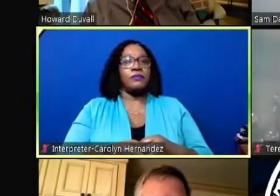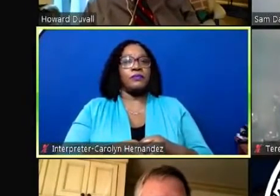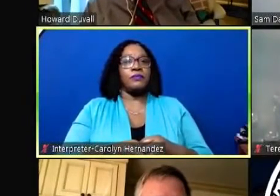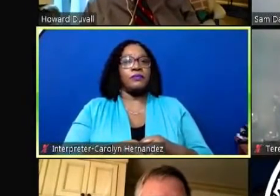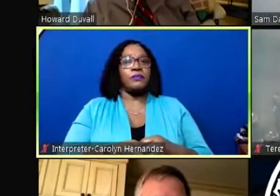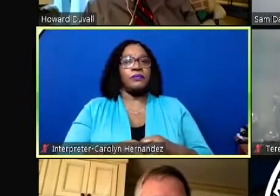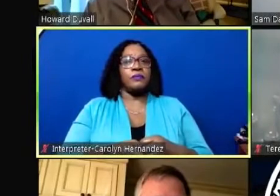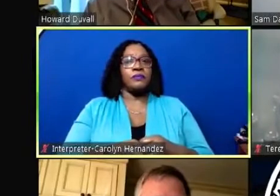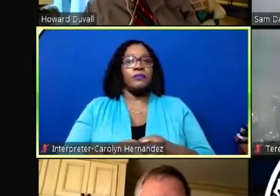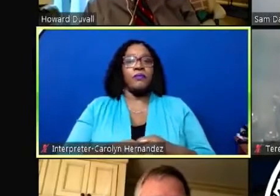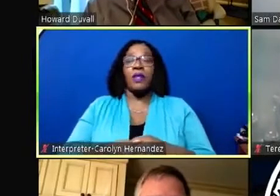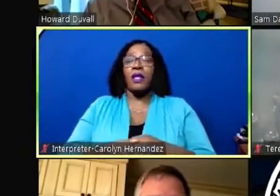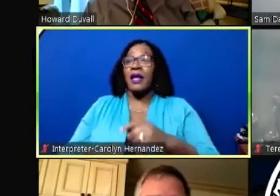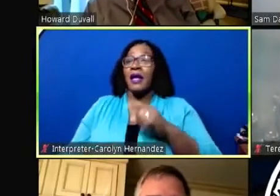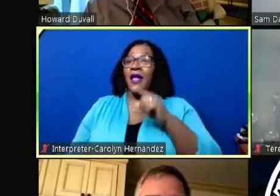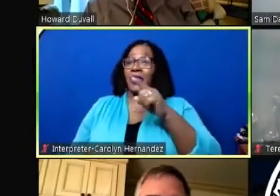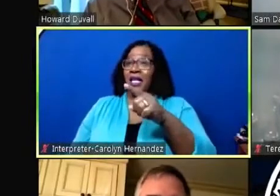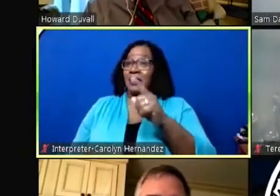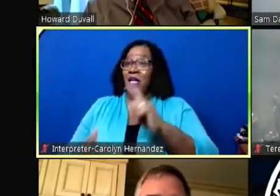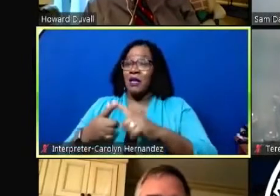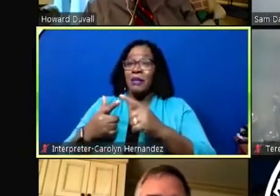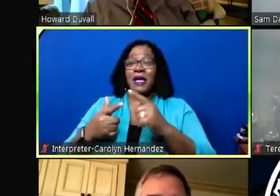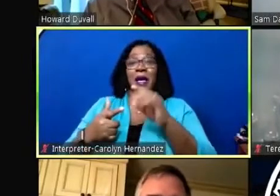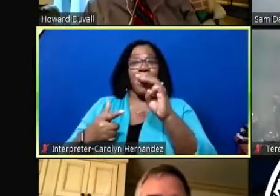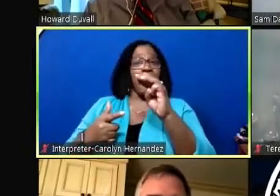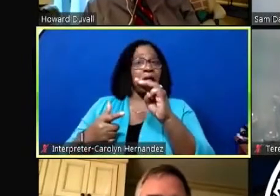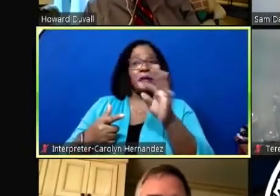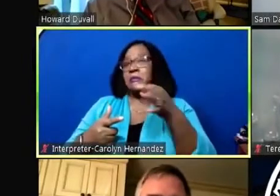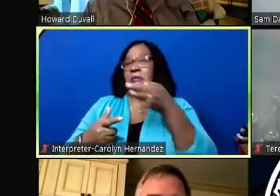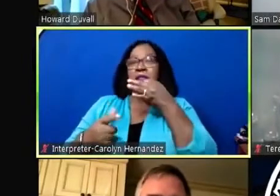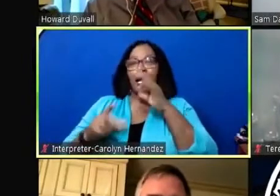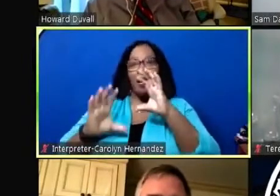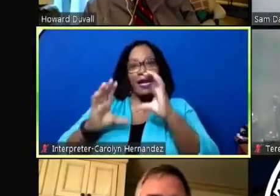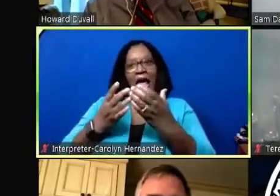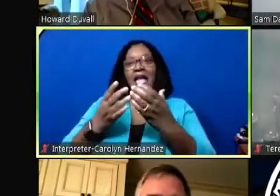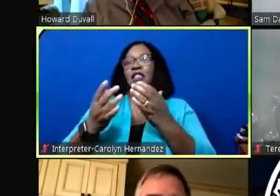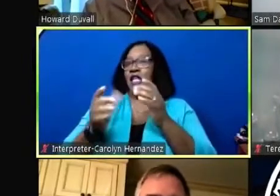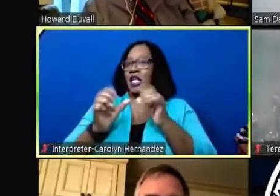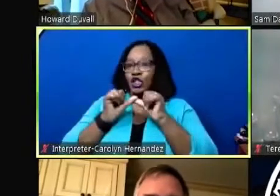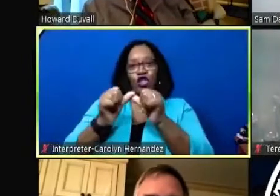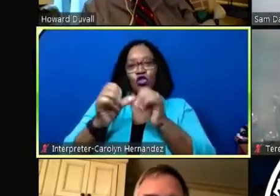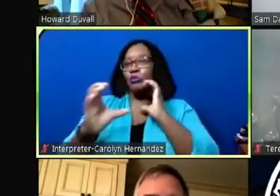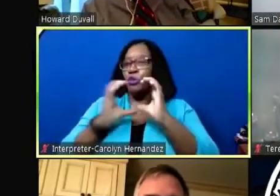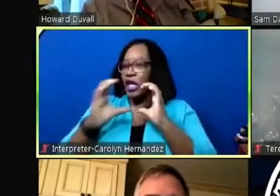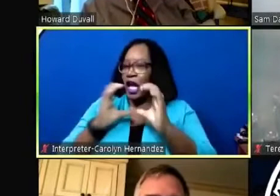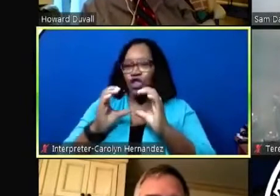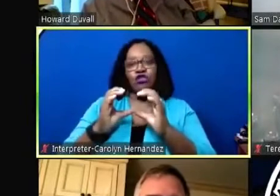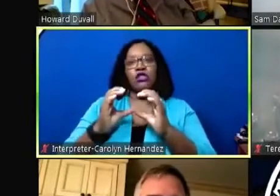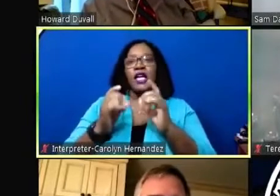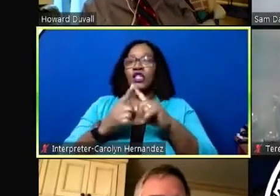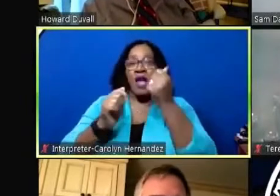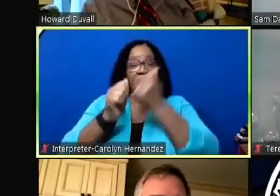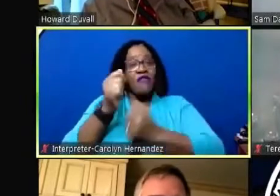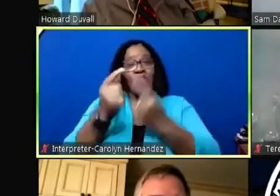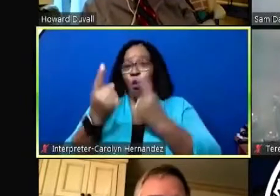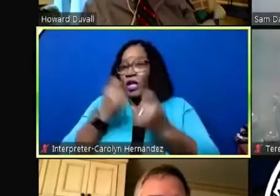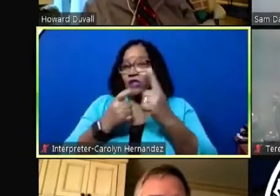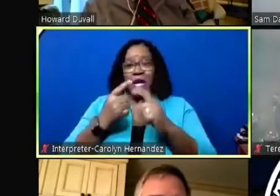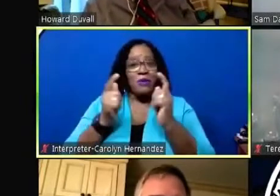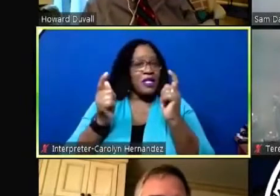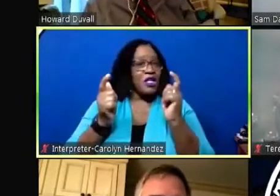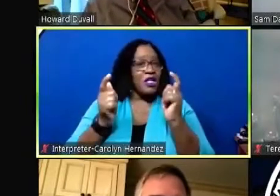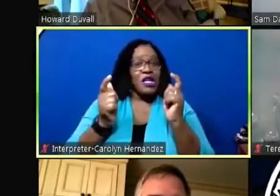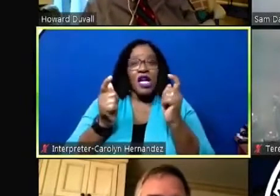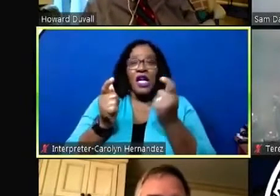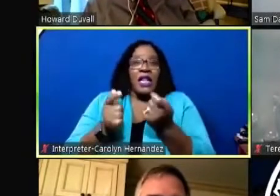this is gonna be this is gonna be a master class and in constant communication y'all so i think every every question you get whether big or small